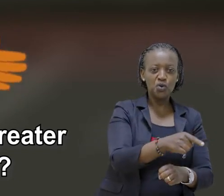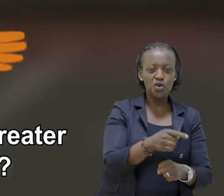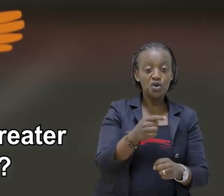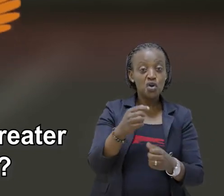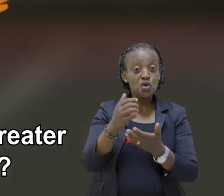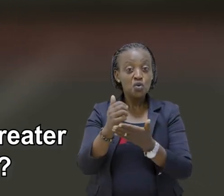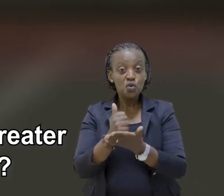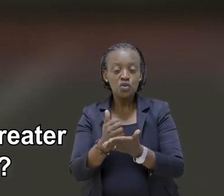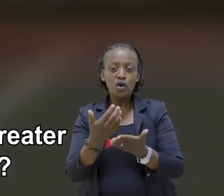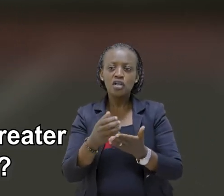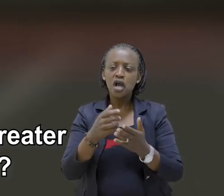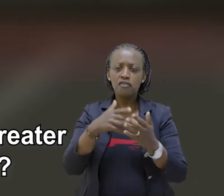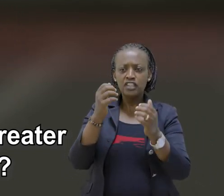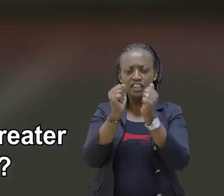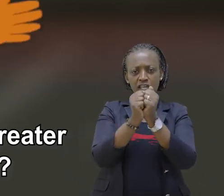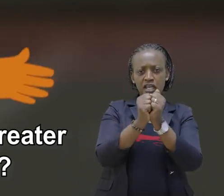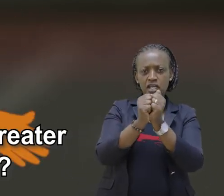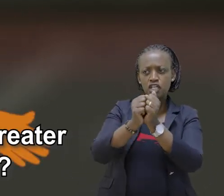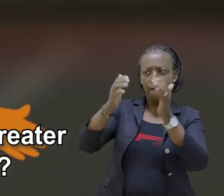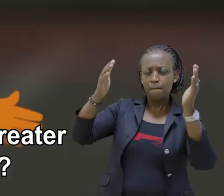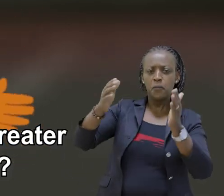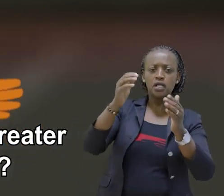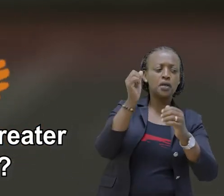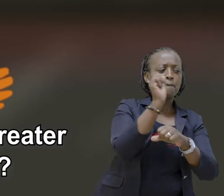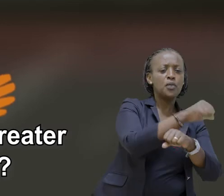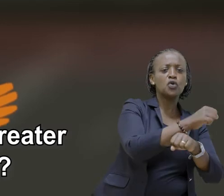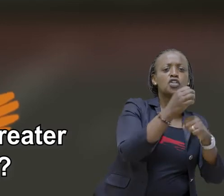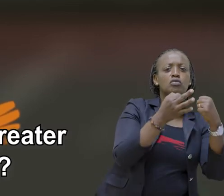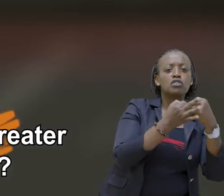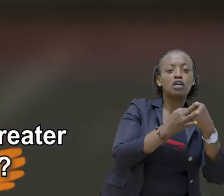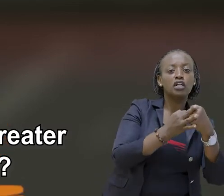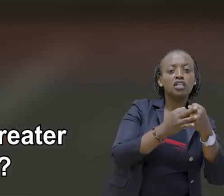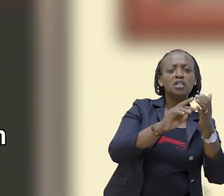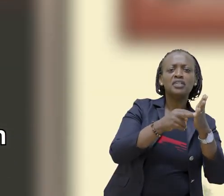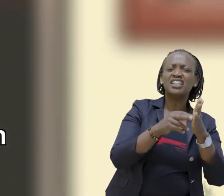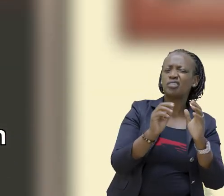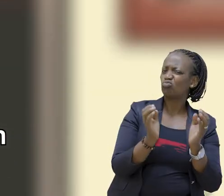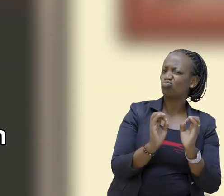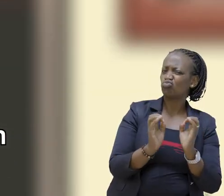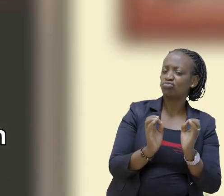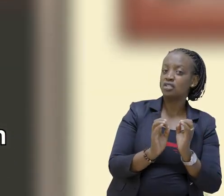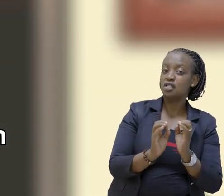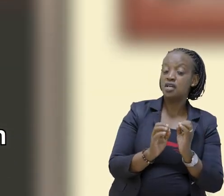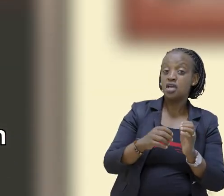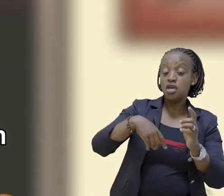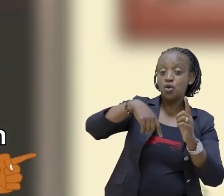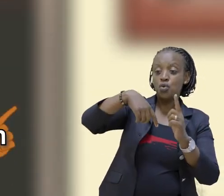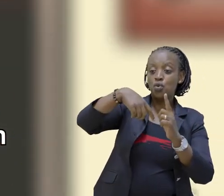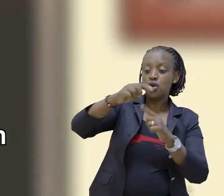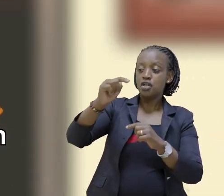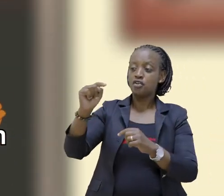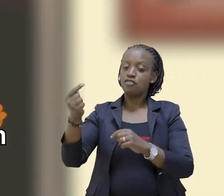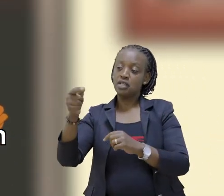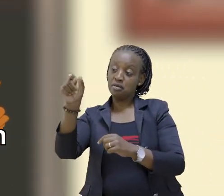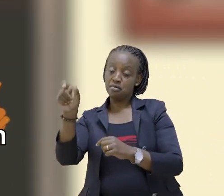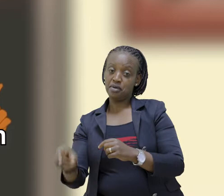Because 10 is greater than 8 Does this mean that I won? Not yet The winner